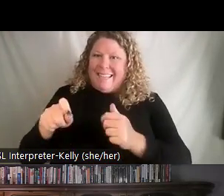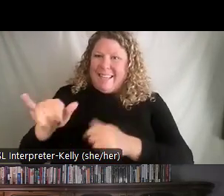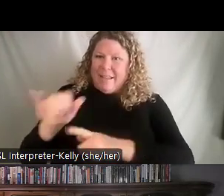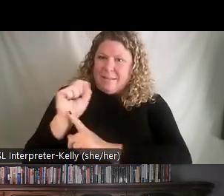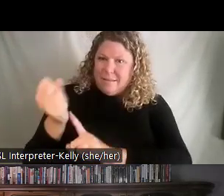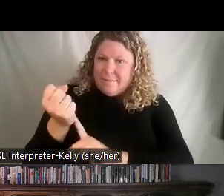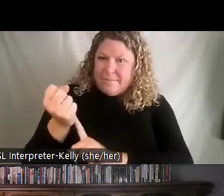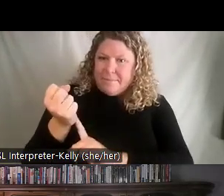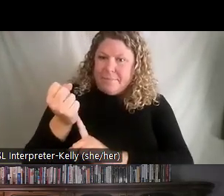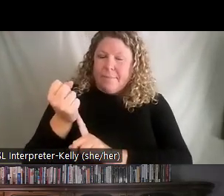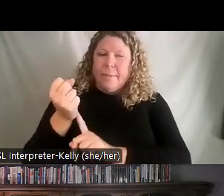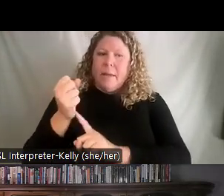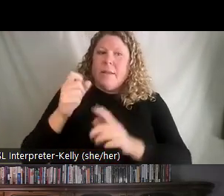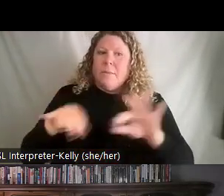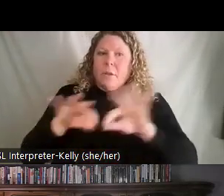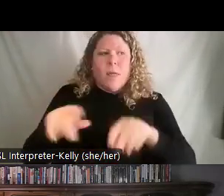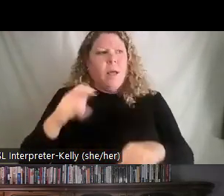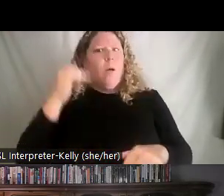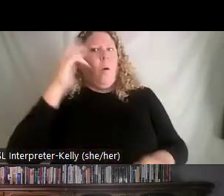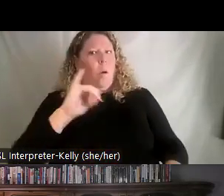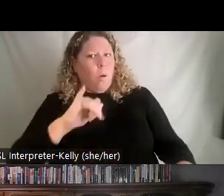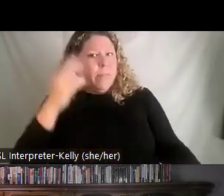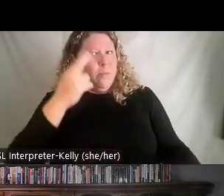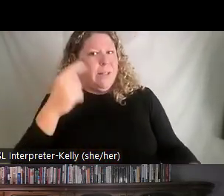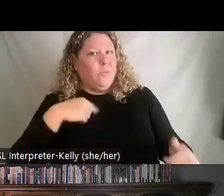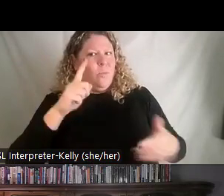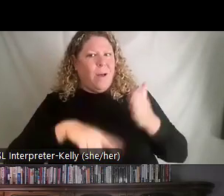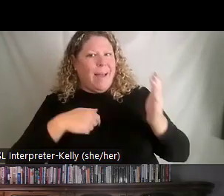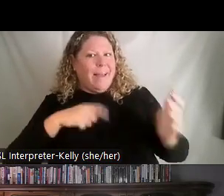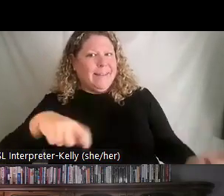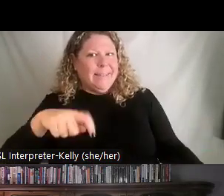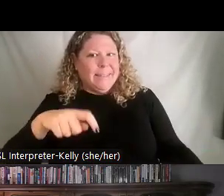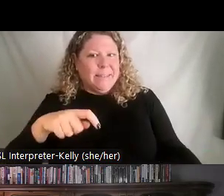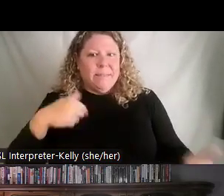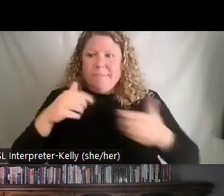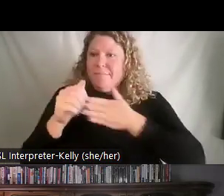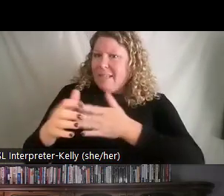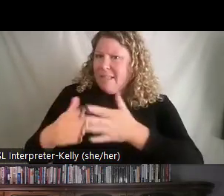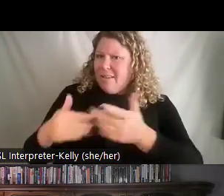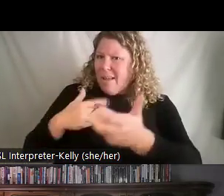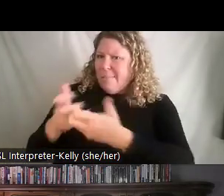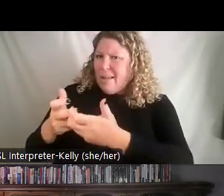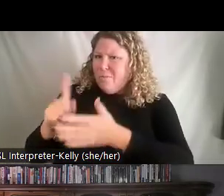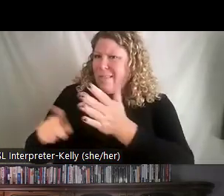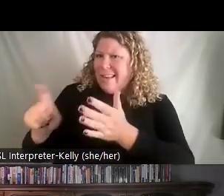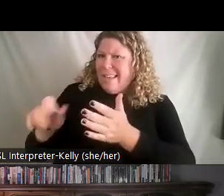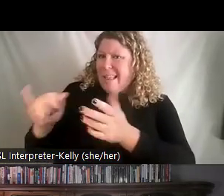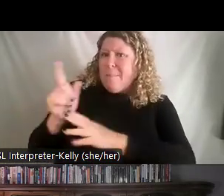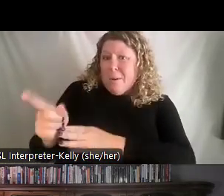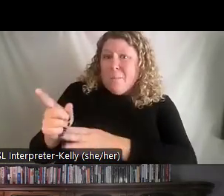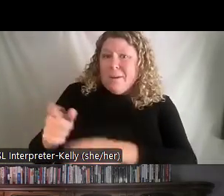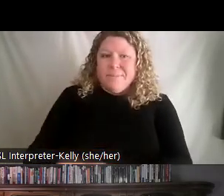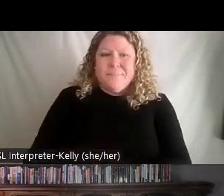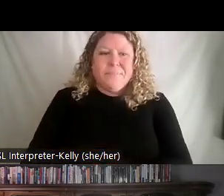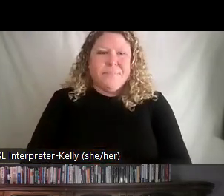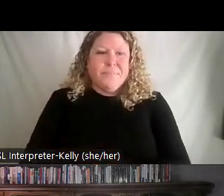needs in mind and as a leader you're showing up and meeting them where they're at. that's really what we're going to be going over for the next few minutes here.